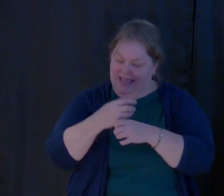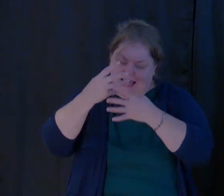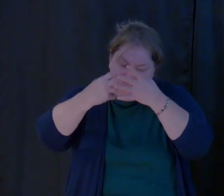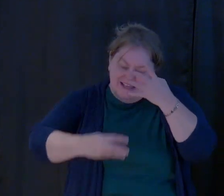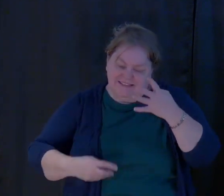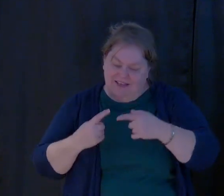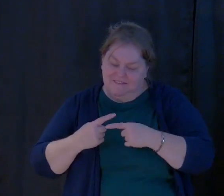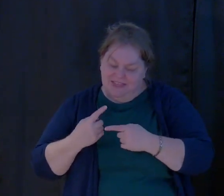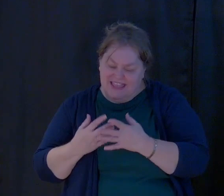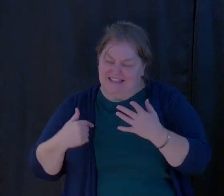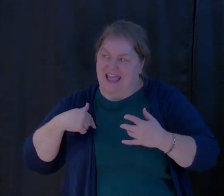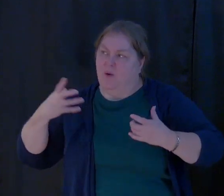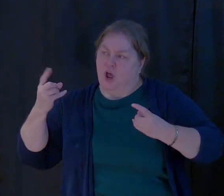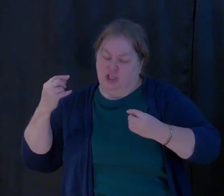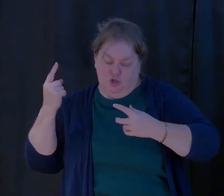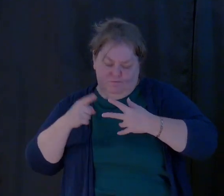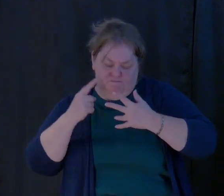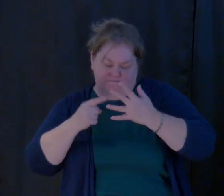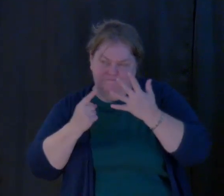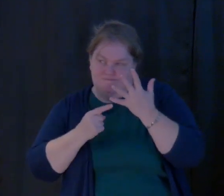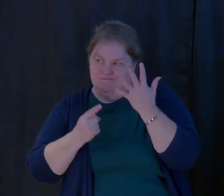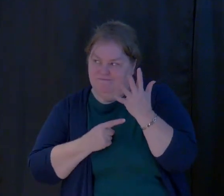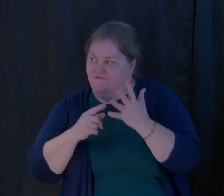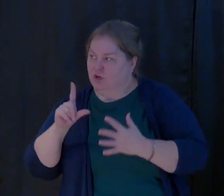that I want to achieve in 2023.